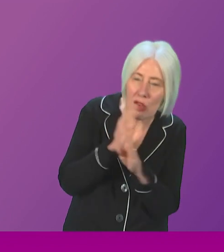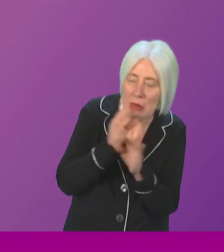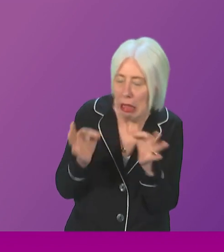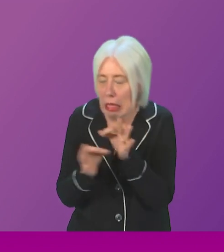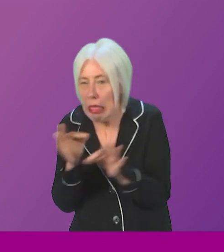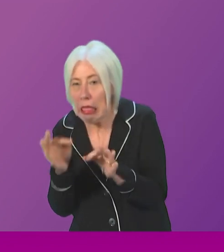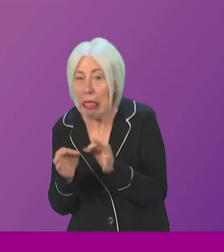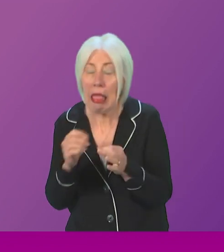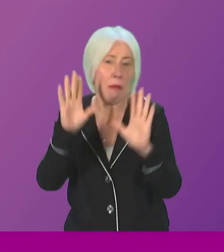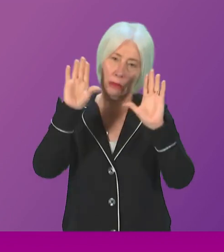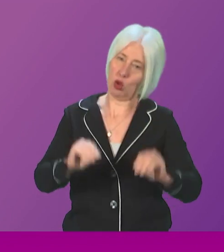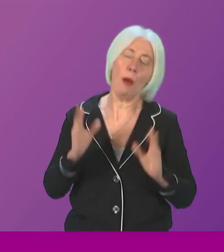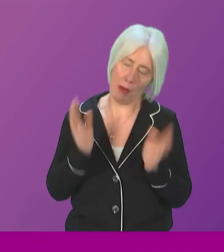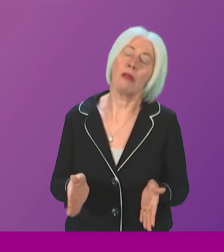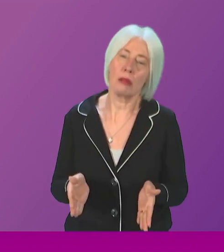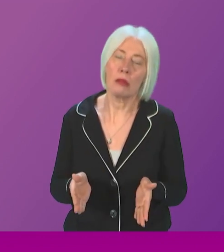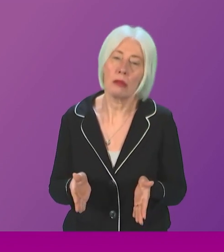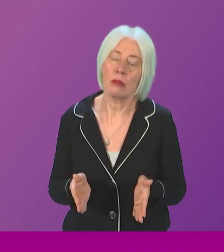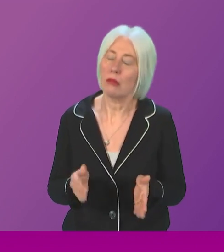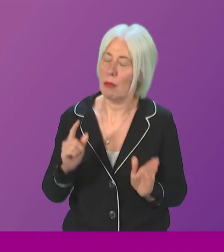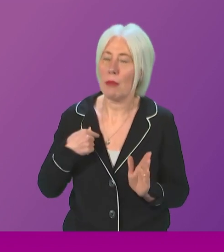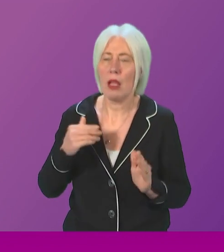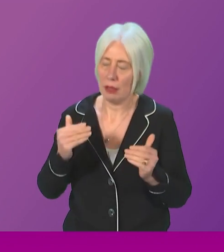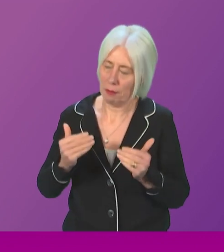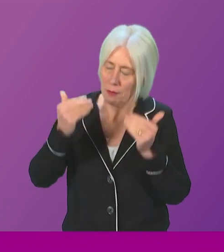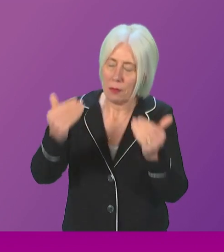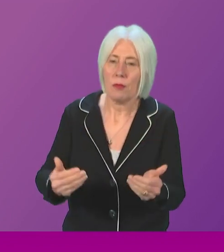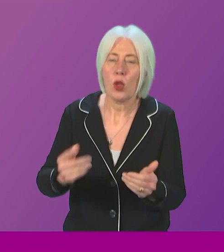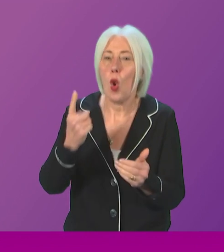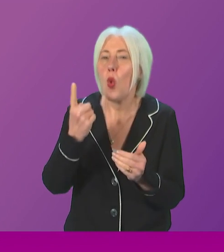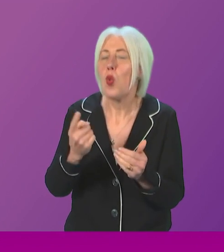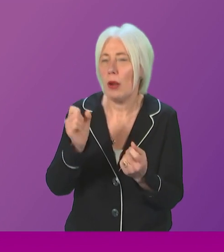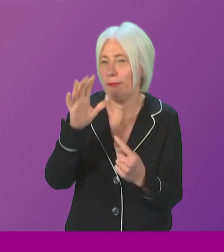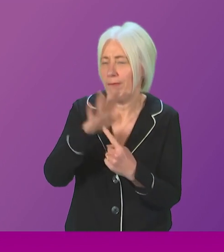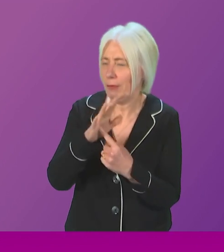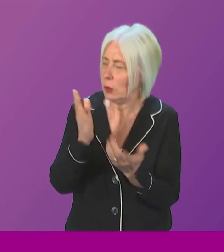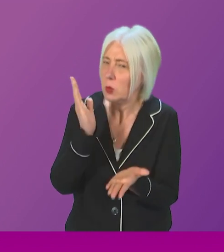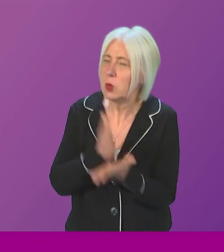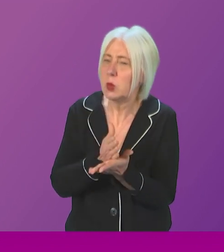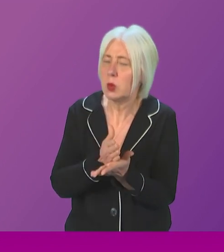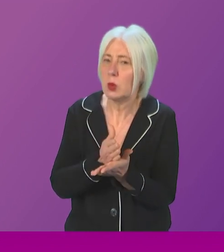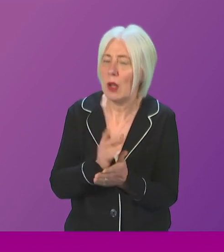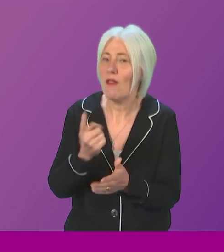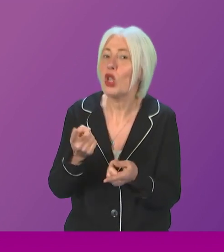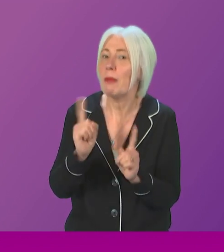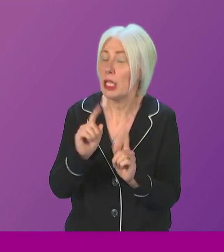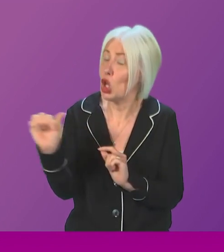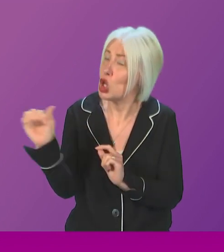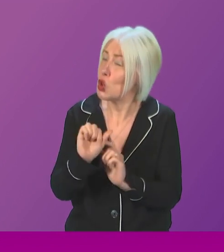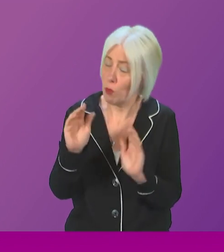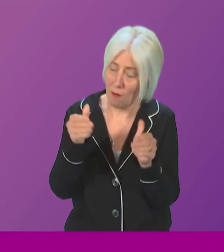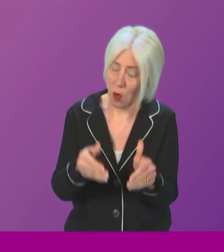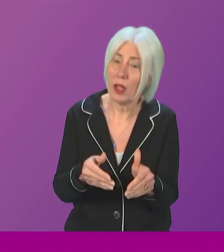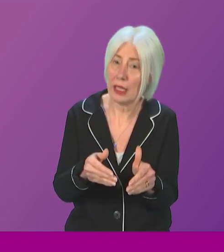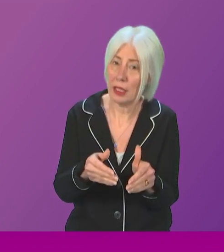must end. But I am going to move on to one of the matters of substance that the First Minister should be focusing his attention